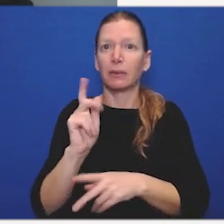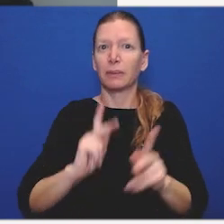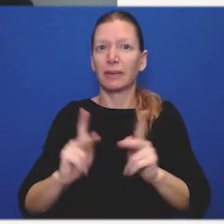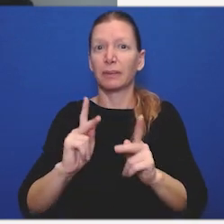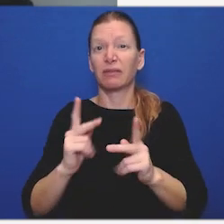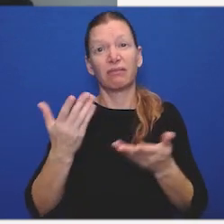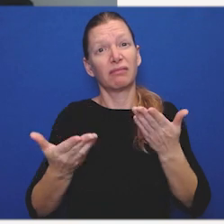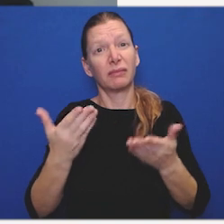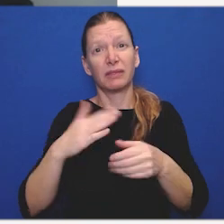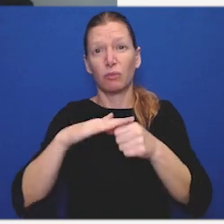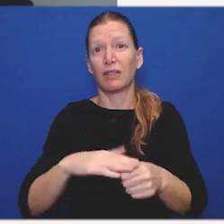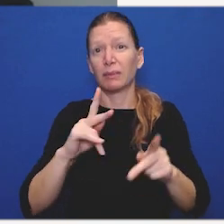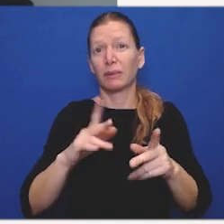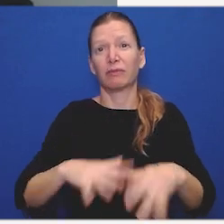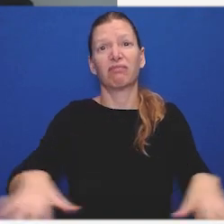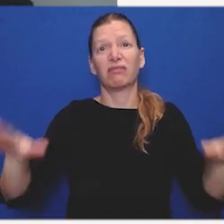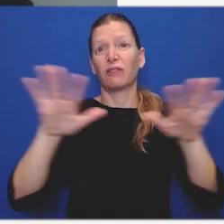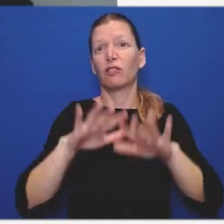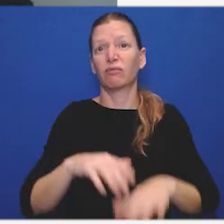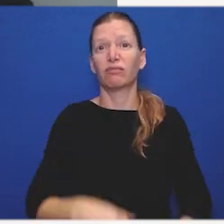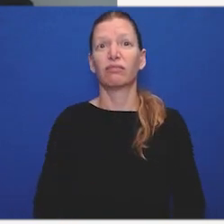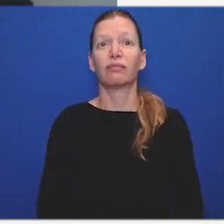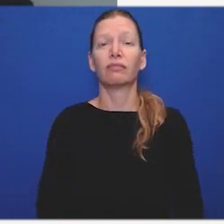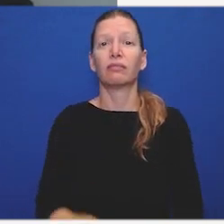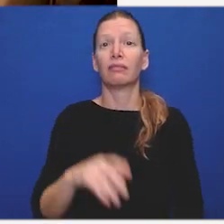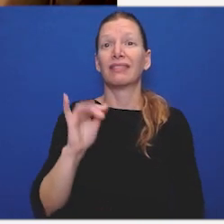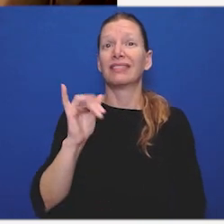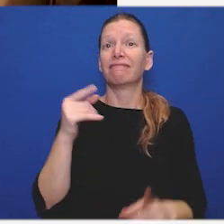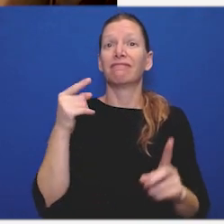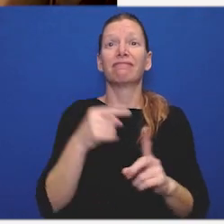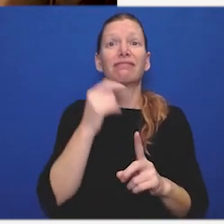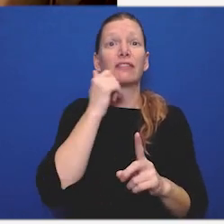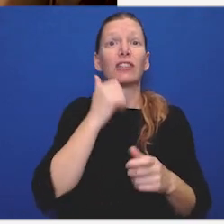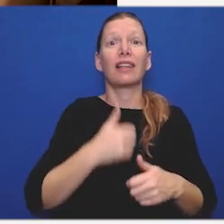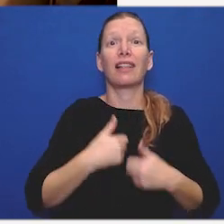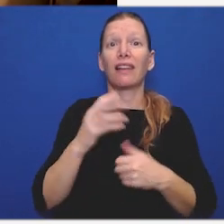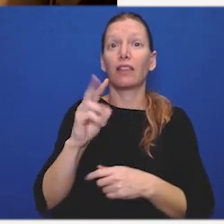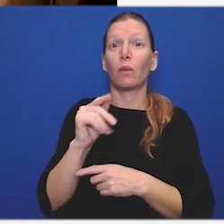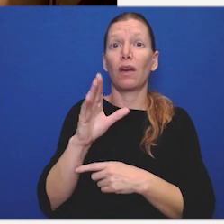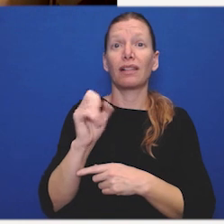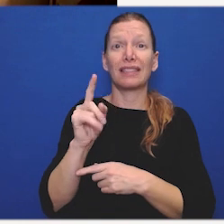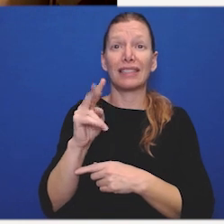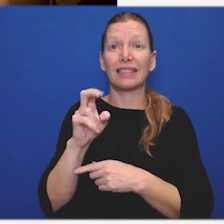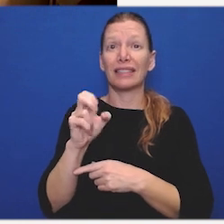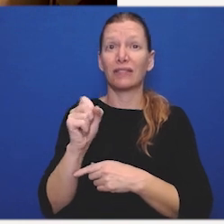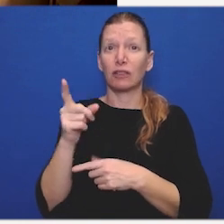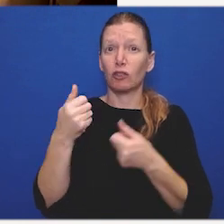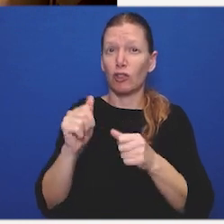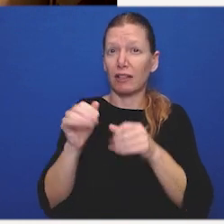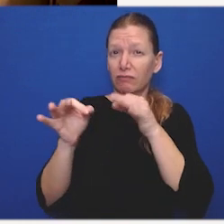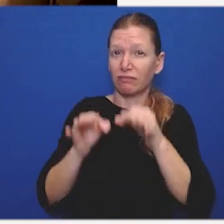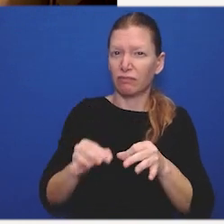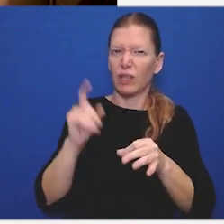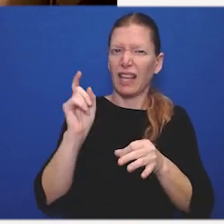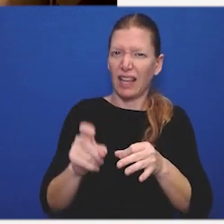folks and perhaps oppressed folks everywhere. This is the detritus of everyday life that Wallace Stevens